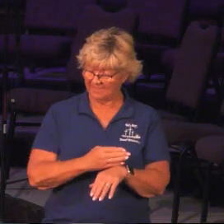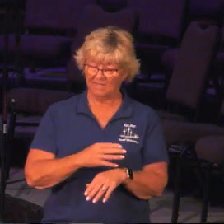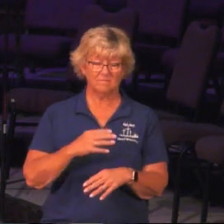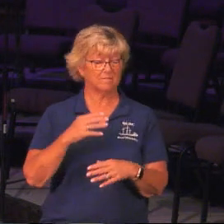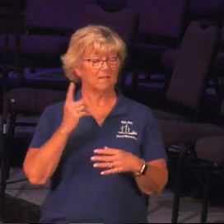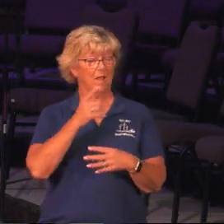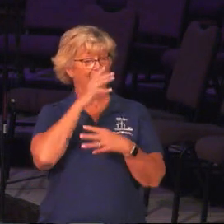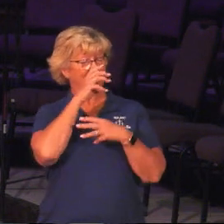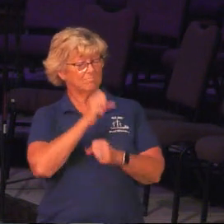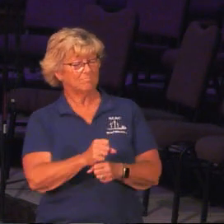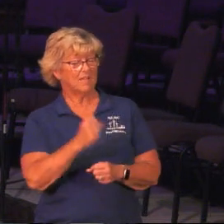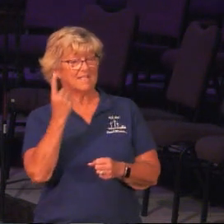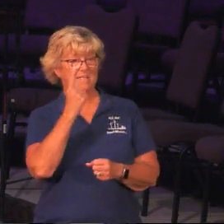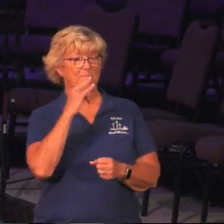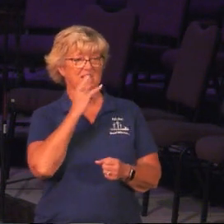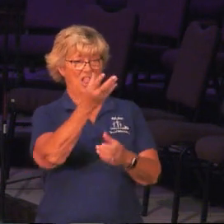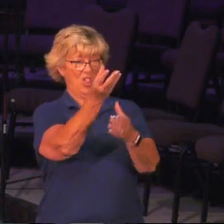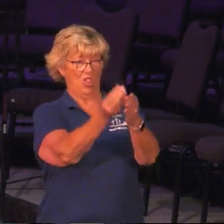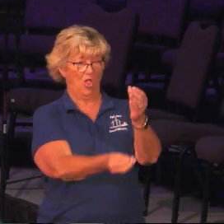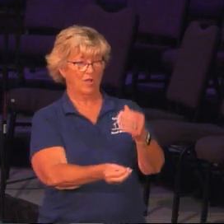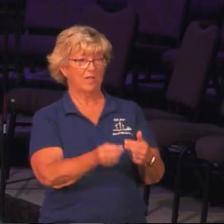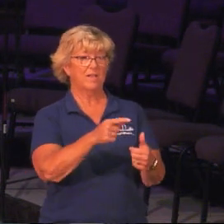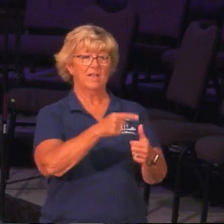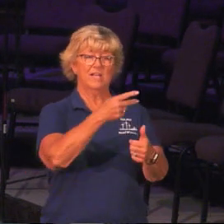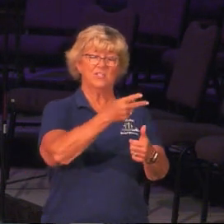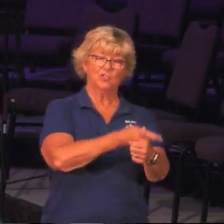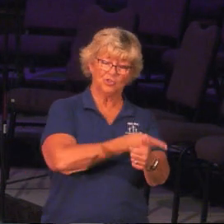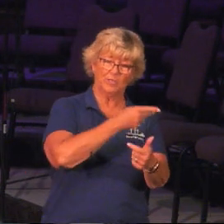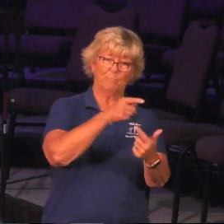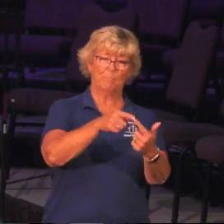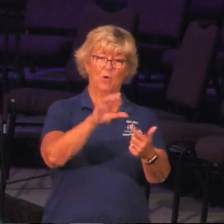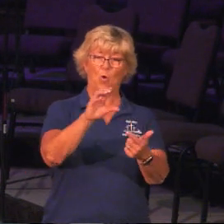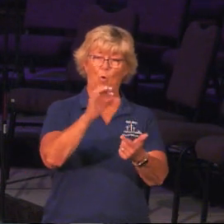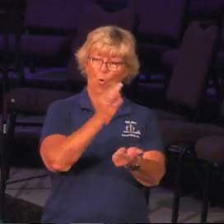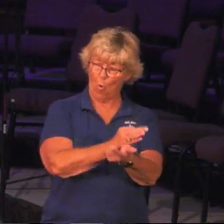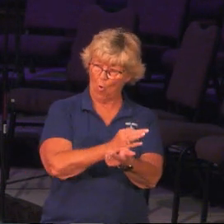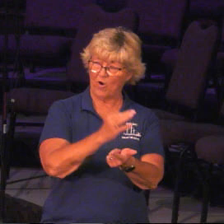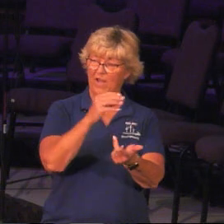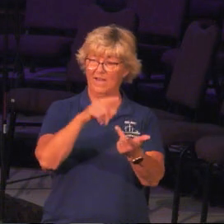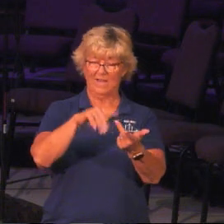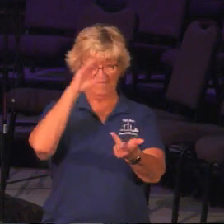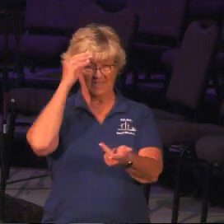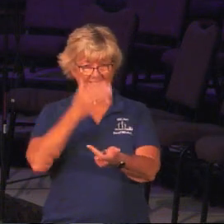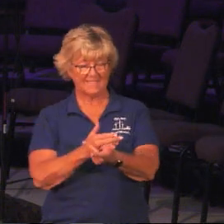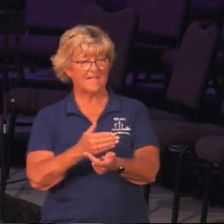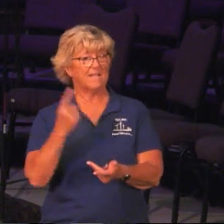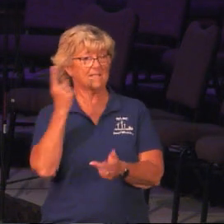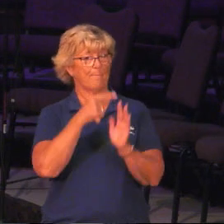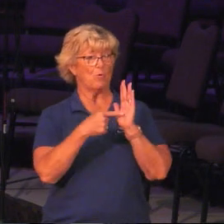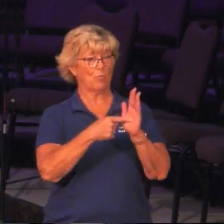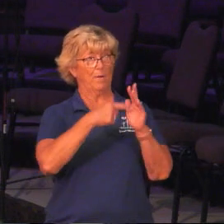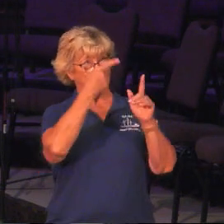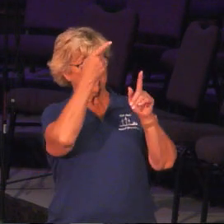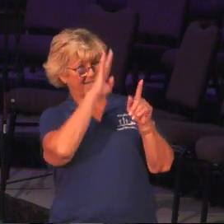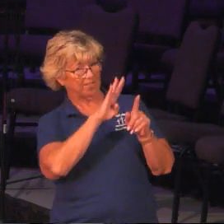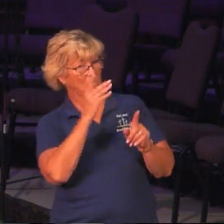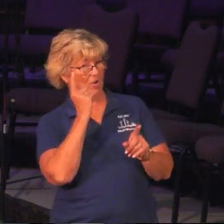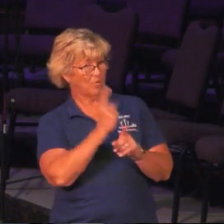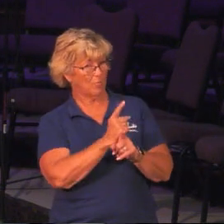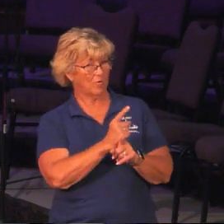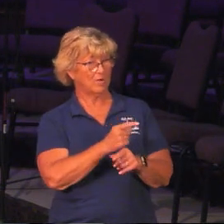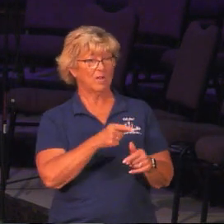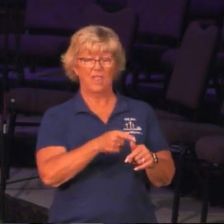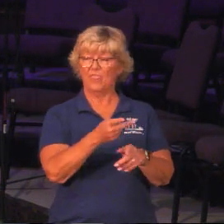three parables, there's something that's lost, right? A sheep, a coin, and a son. In all three parables, something represents God the father, right? The